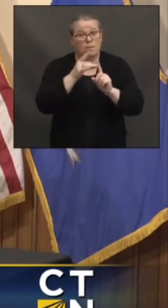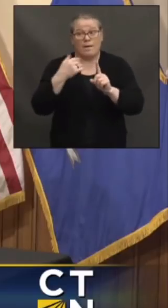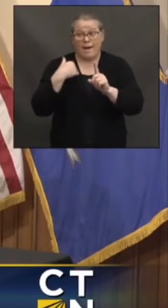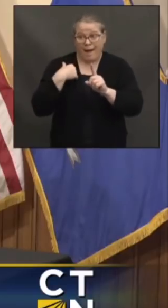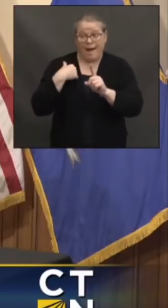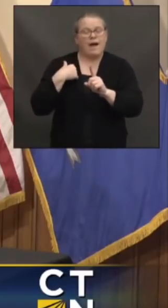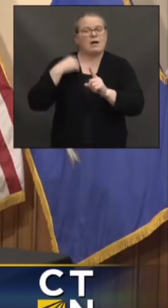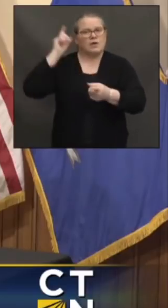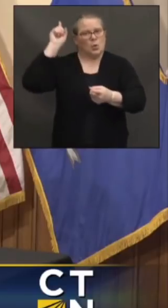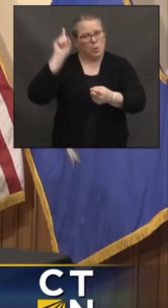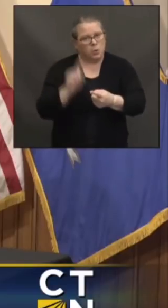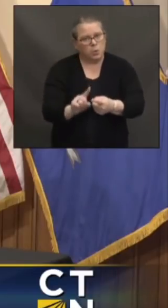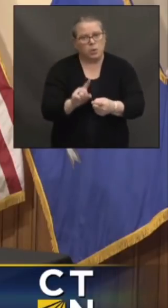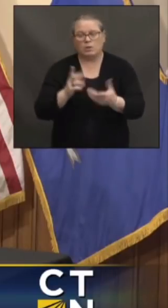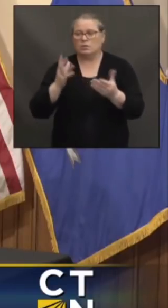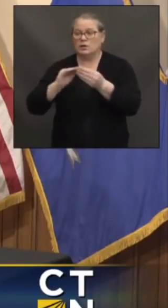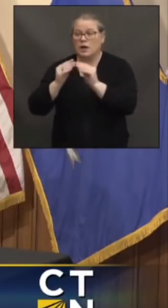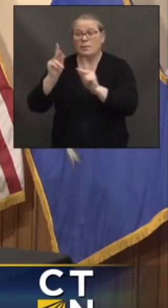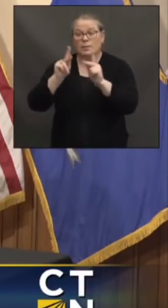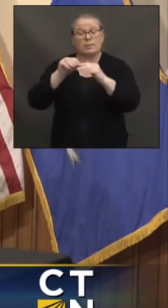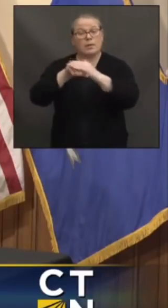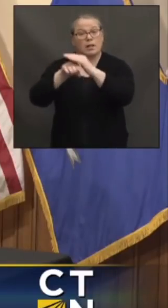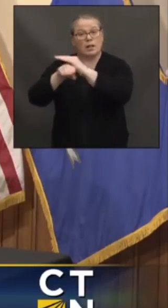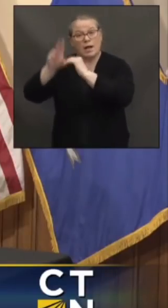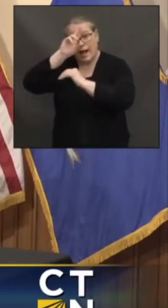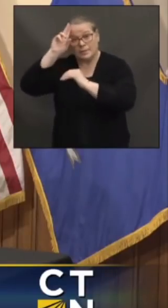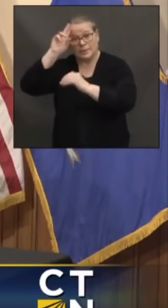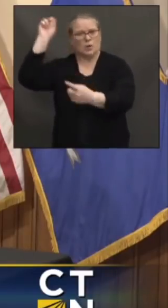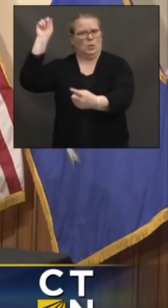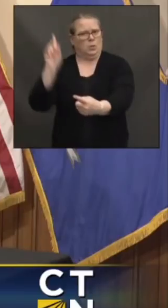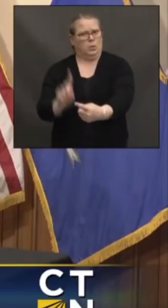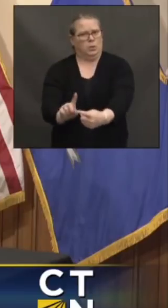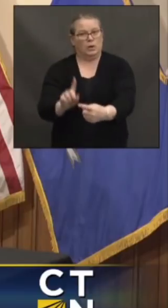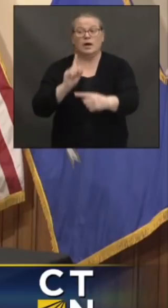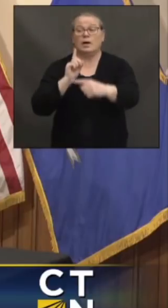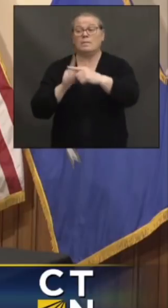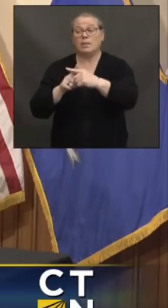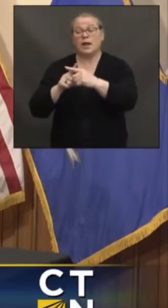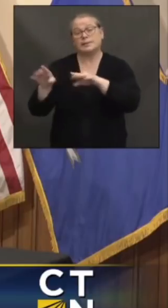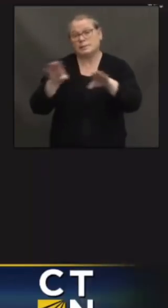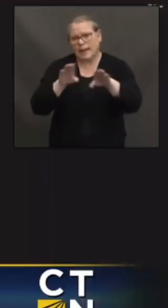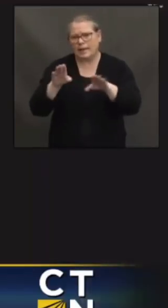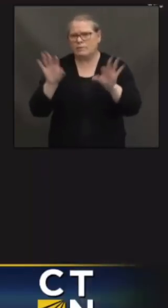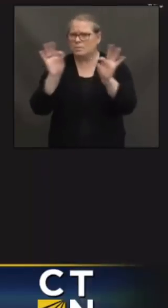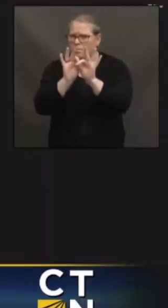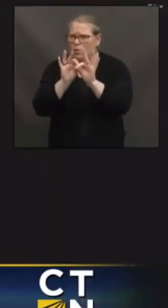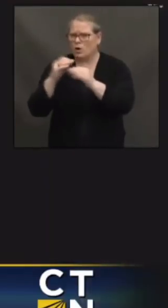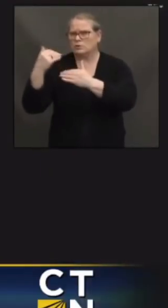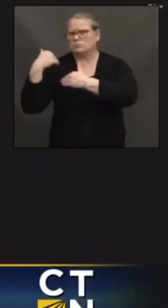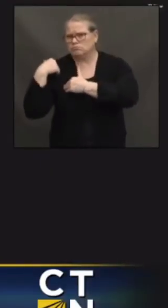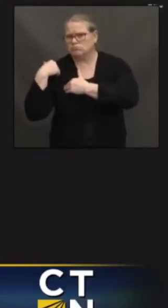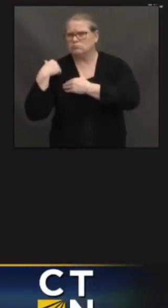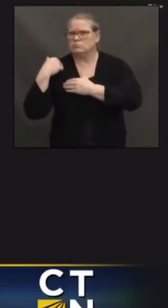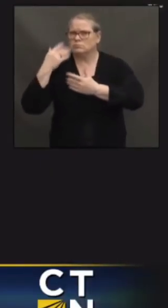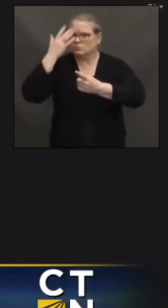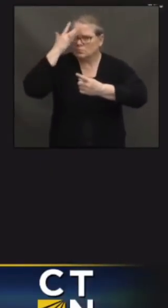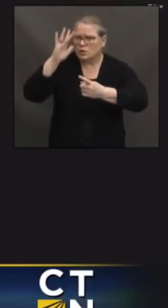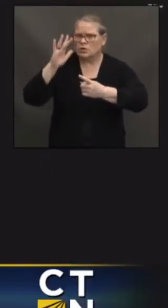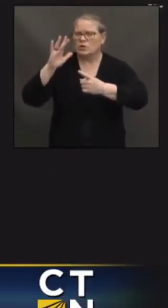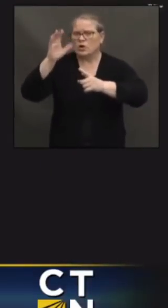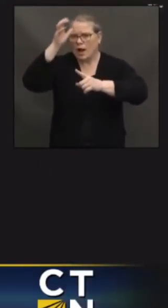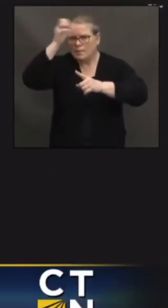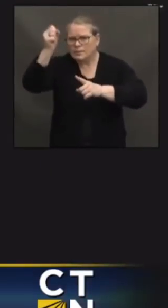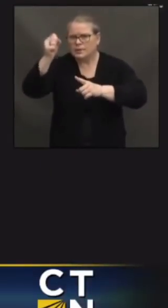I'm optimistic that combined with continued responsible behavior and fealty to CDC and state